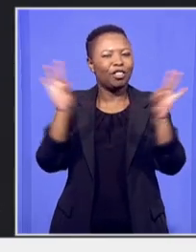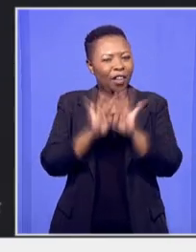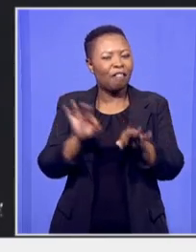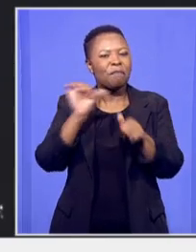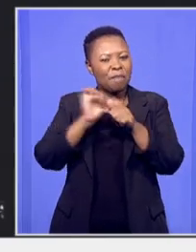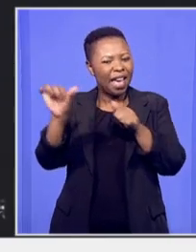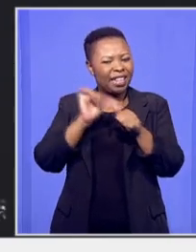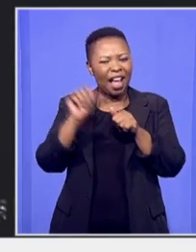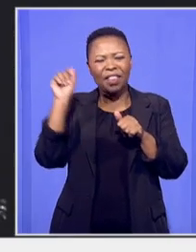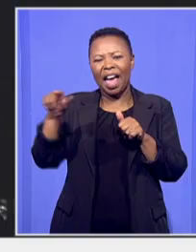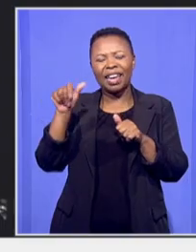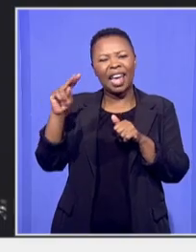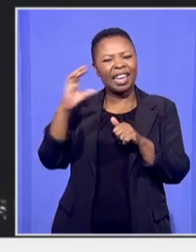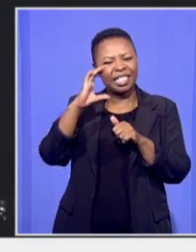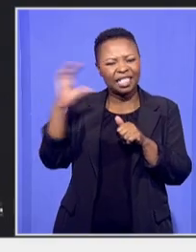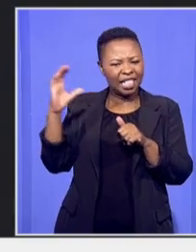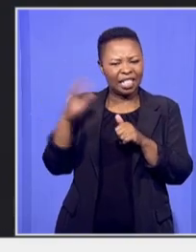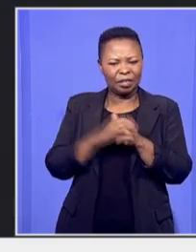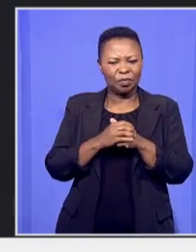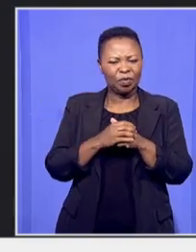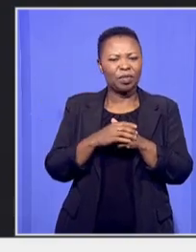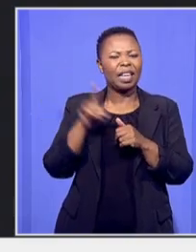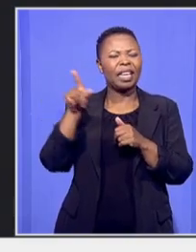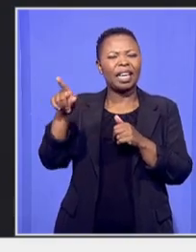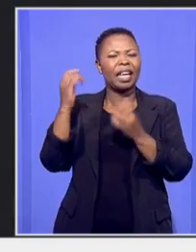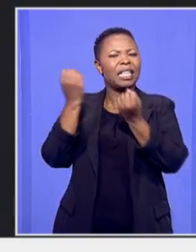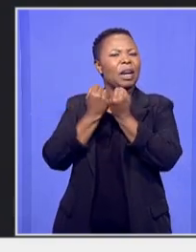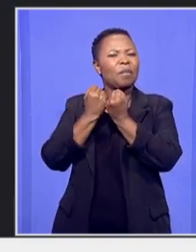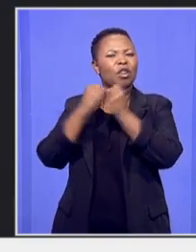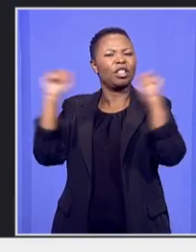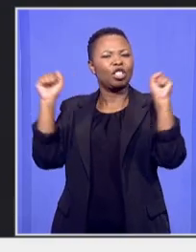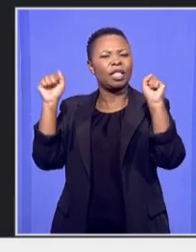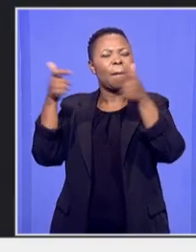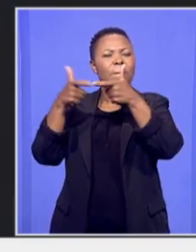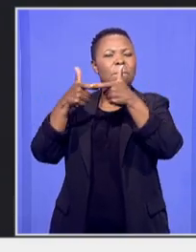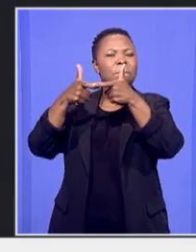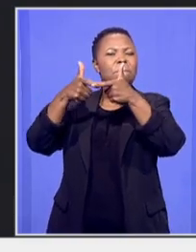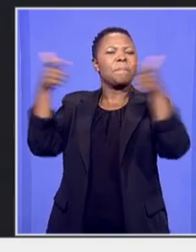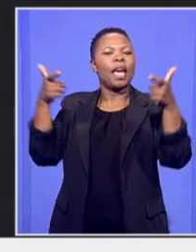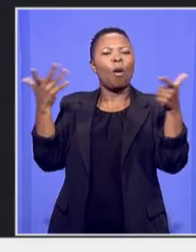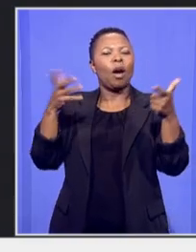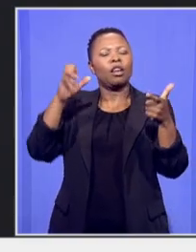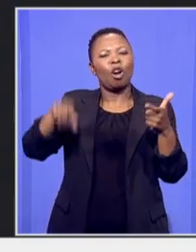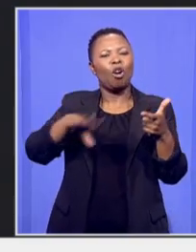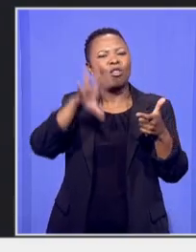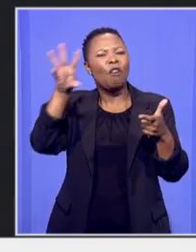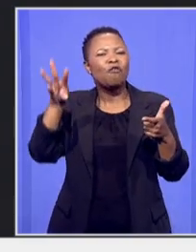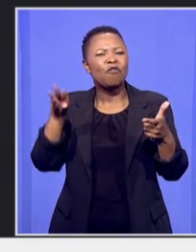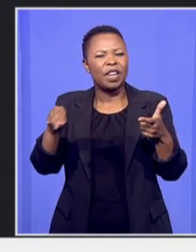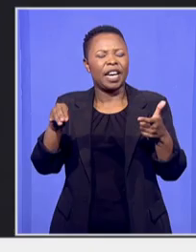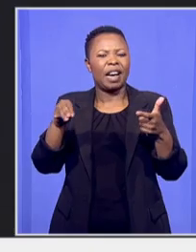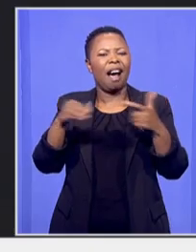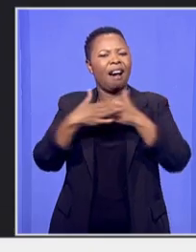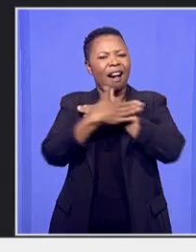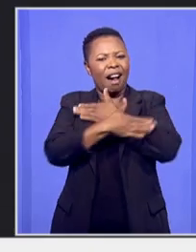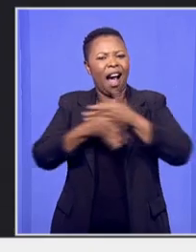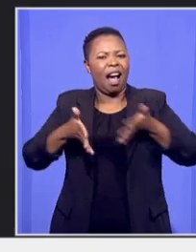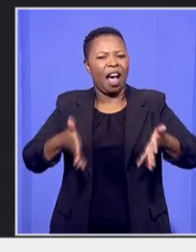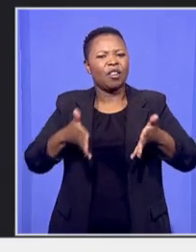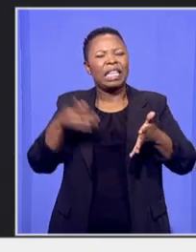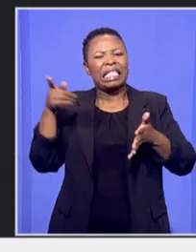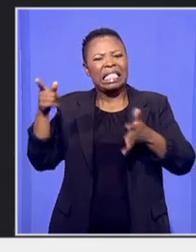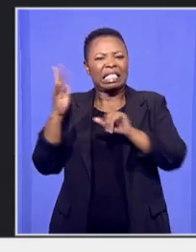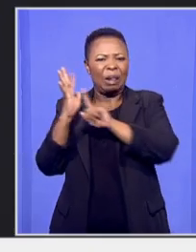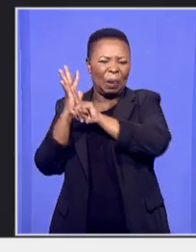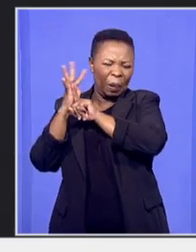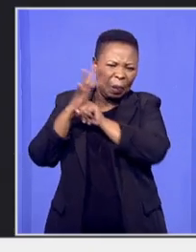once a liberation giant across the Africa continent has turned into the oppressor of